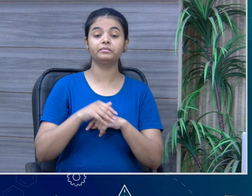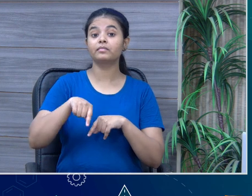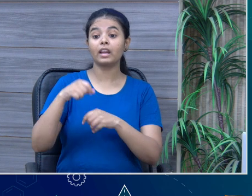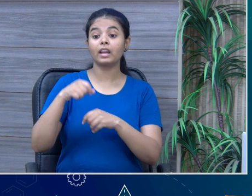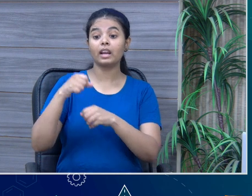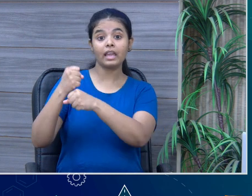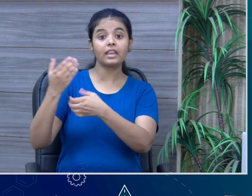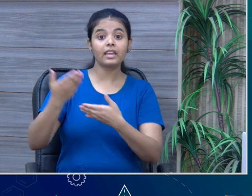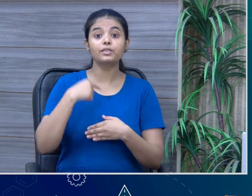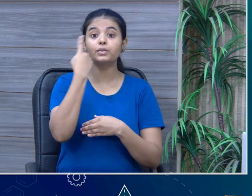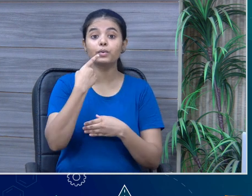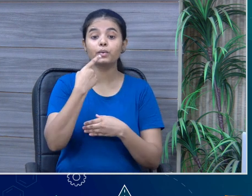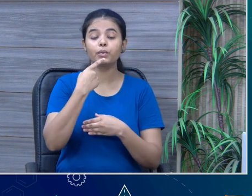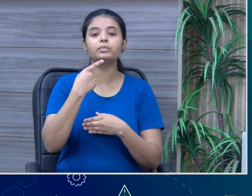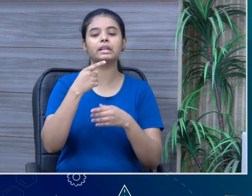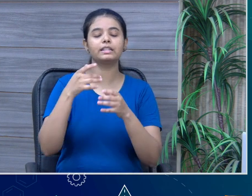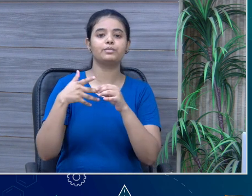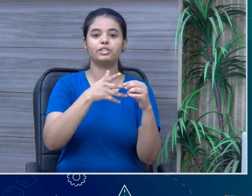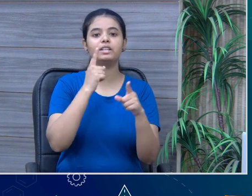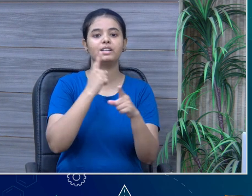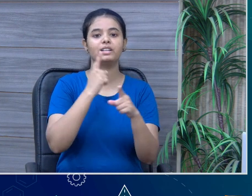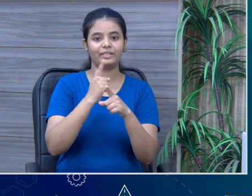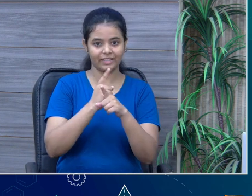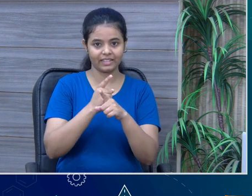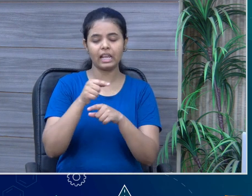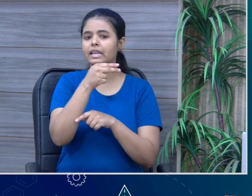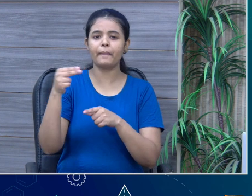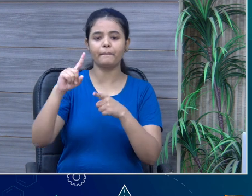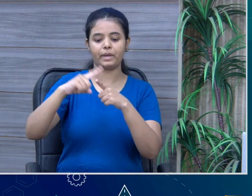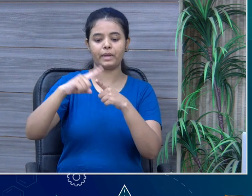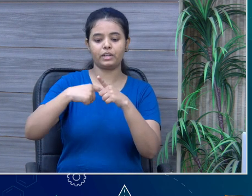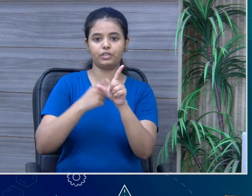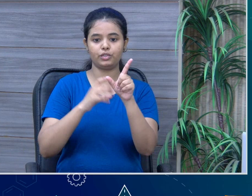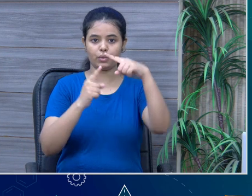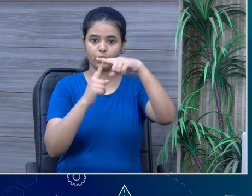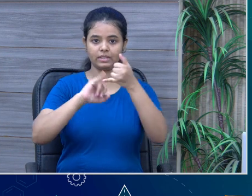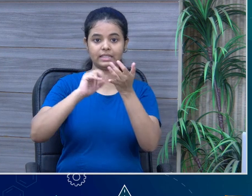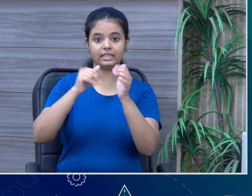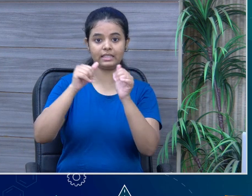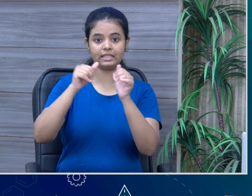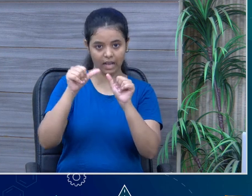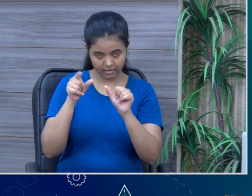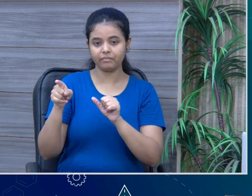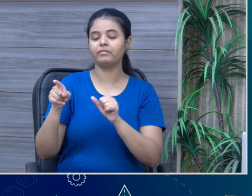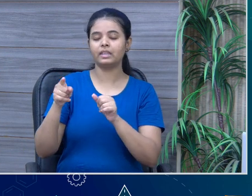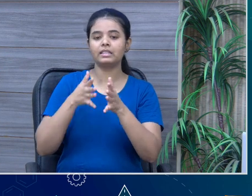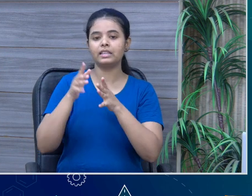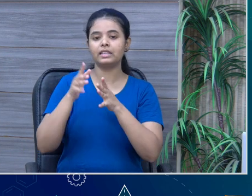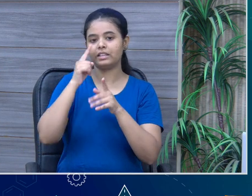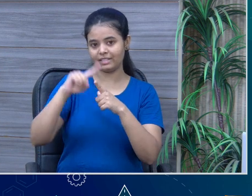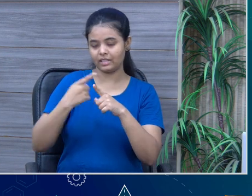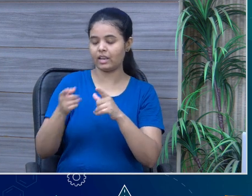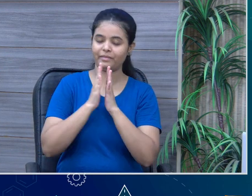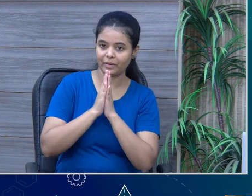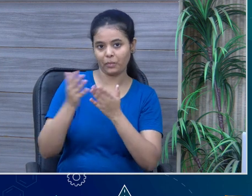guest. And she is a special educator, Mrs. Jyotsna Radha. Very warm welcome to you, ma'am. Thank you, Tanmi. Hello. Namaskar,